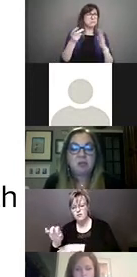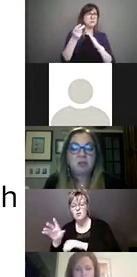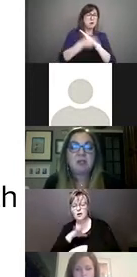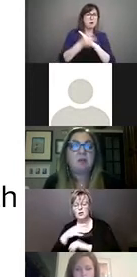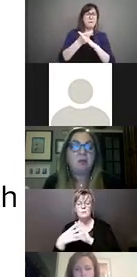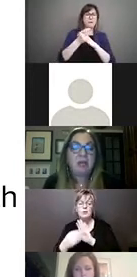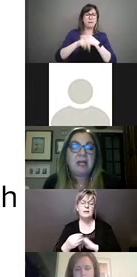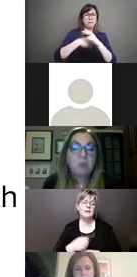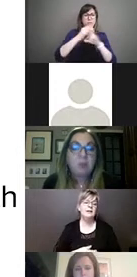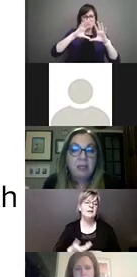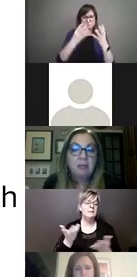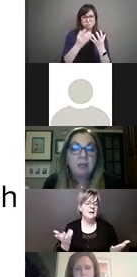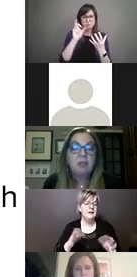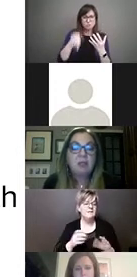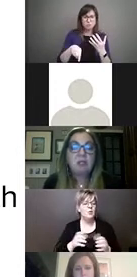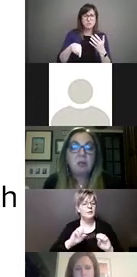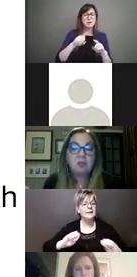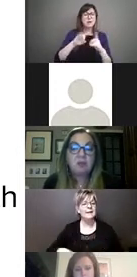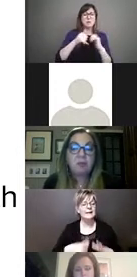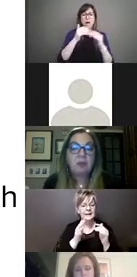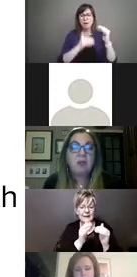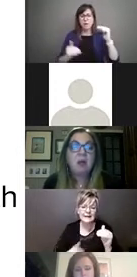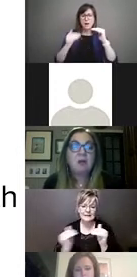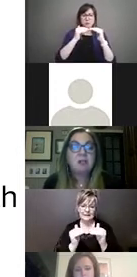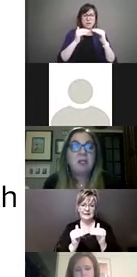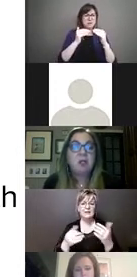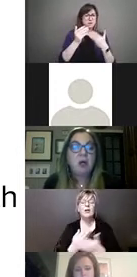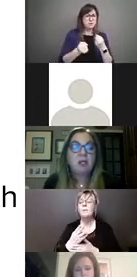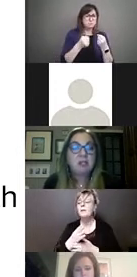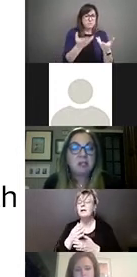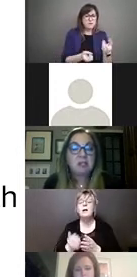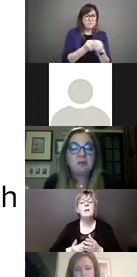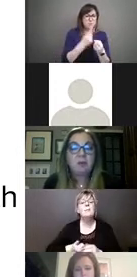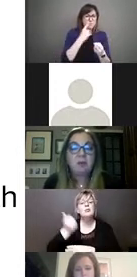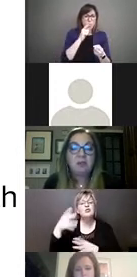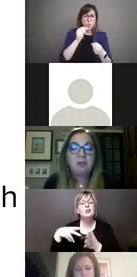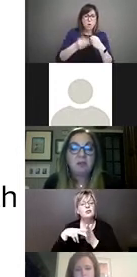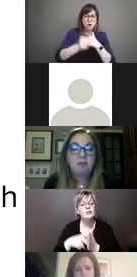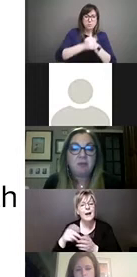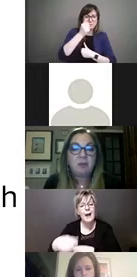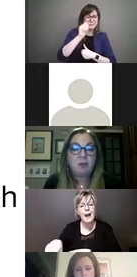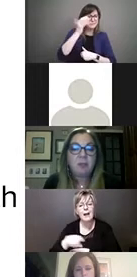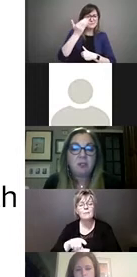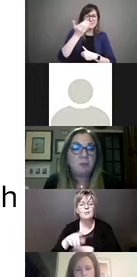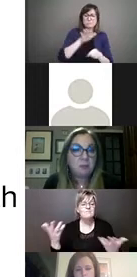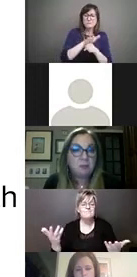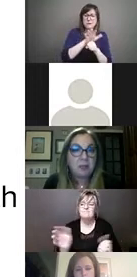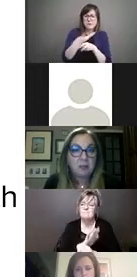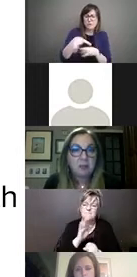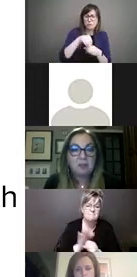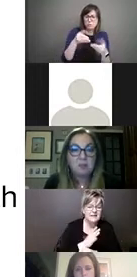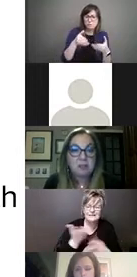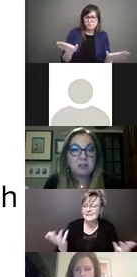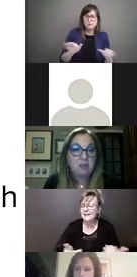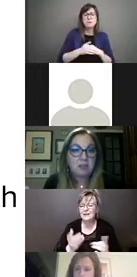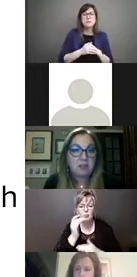measures that create equity by reaching the most vulnerable, are simply not extensive or inclusive enough, although we do recognize